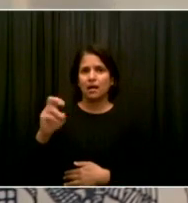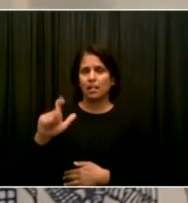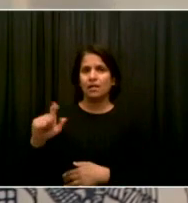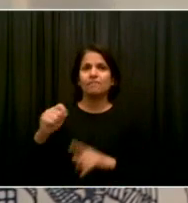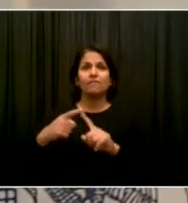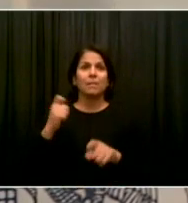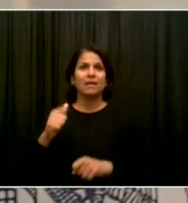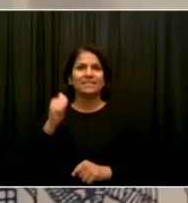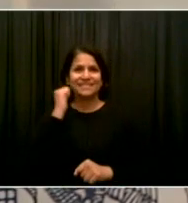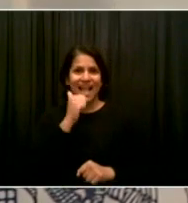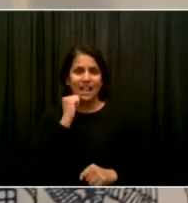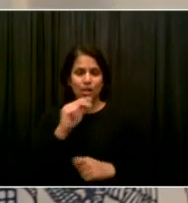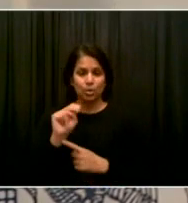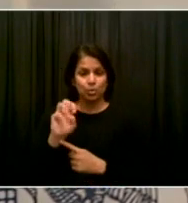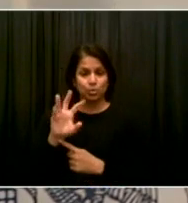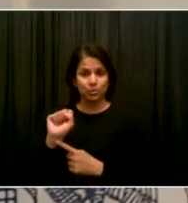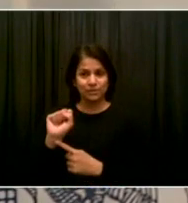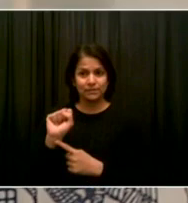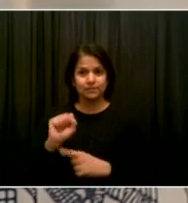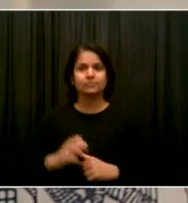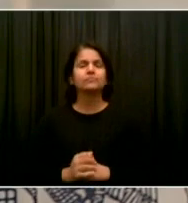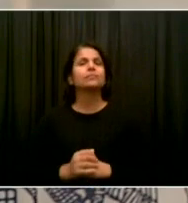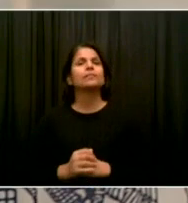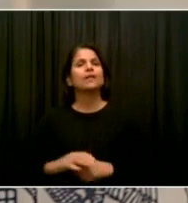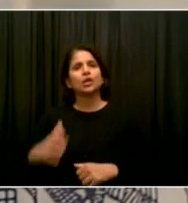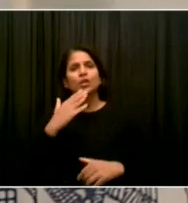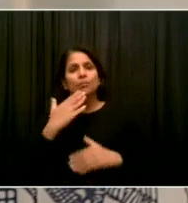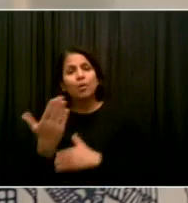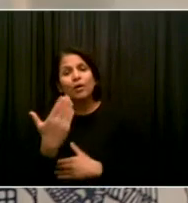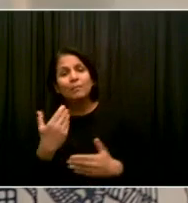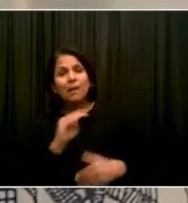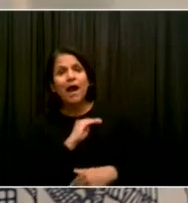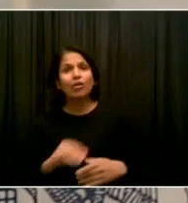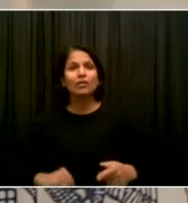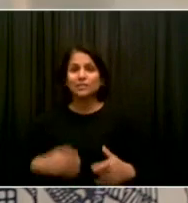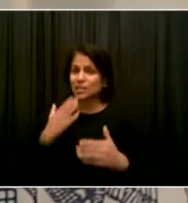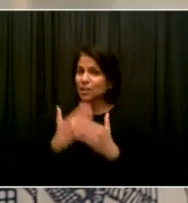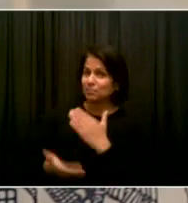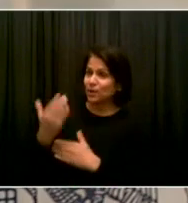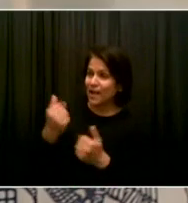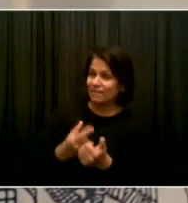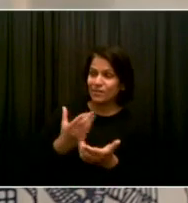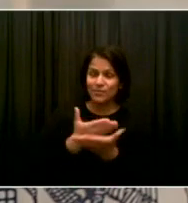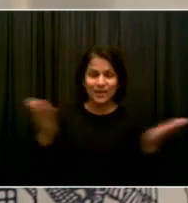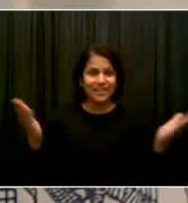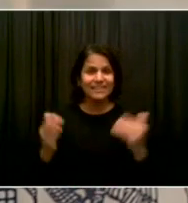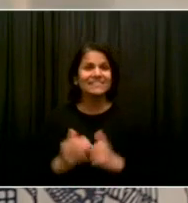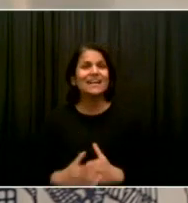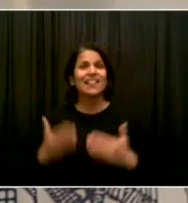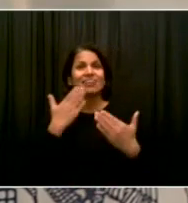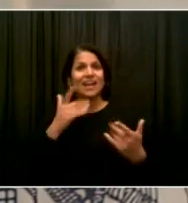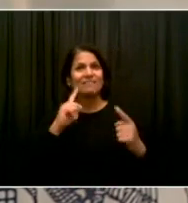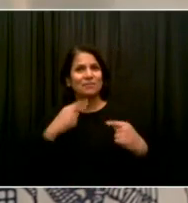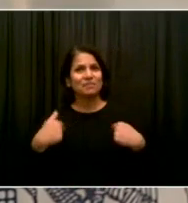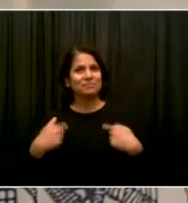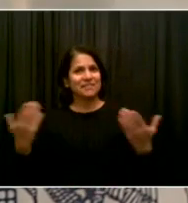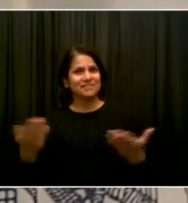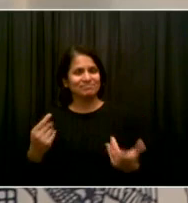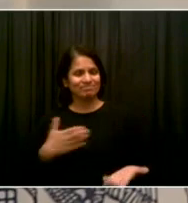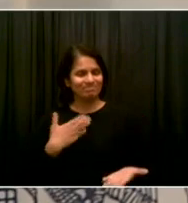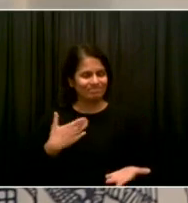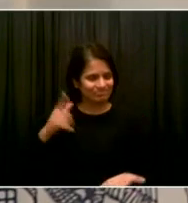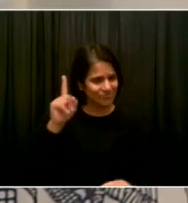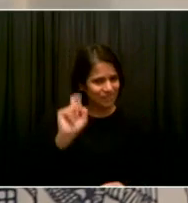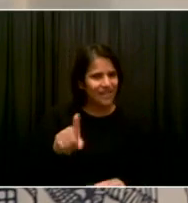Good morning, Mr. Mayor. Good morning, everybody on the call. Thanks for taking my question. I was